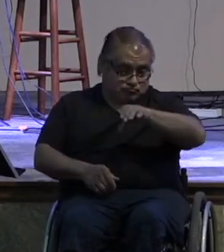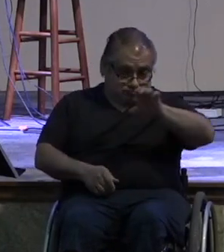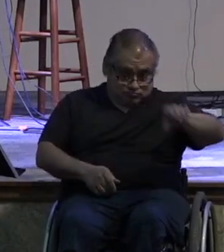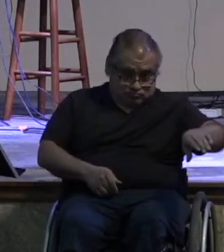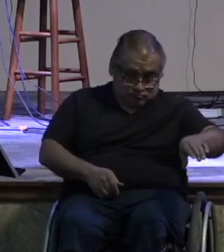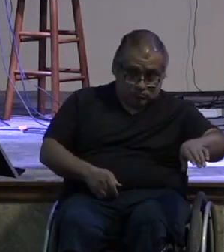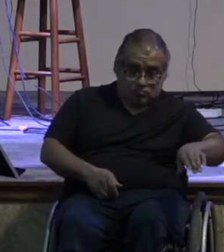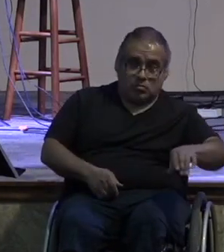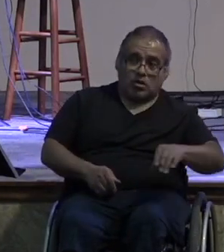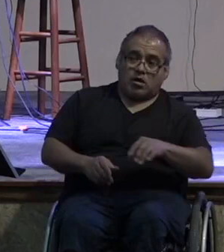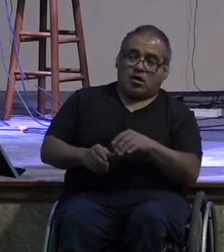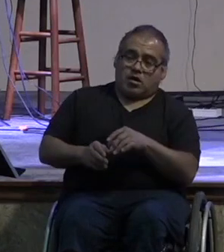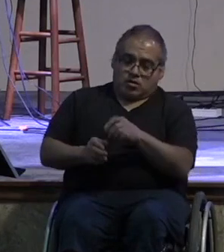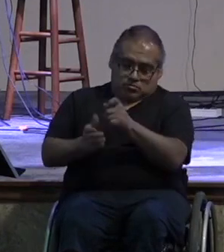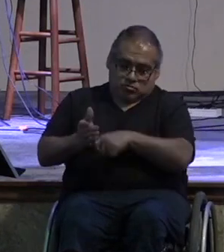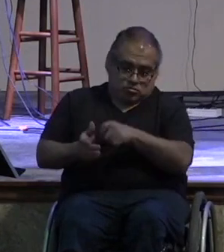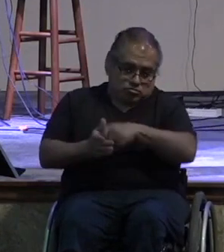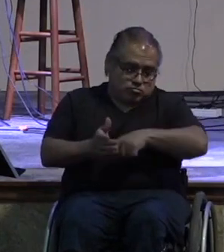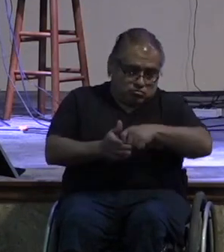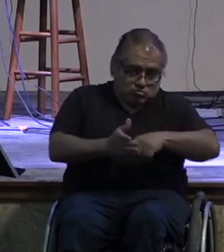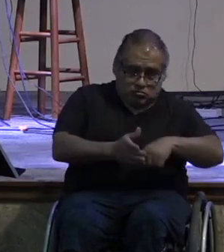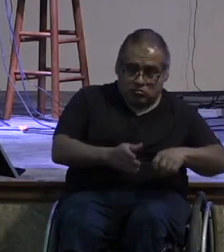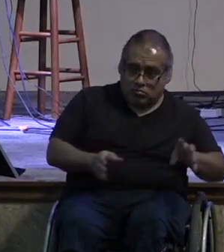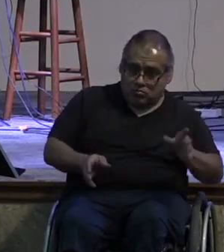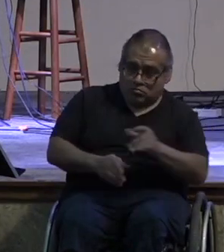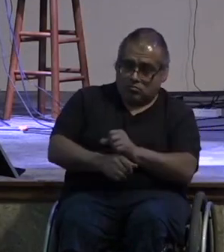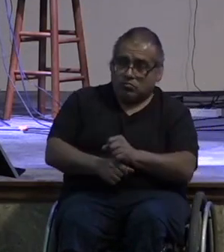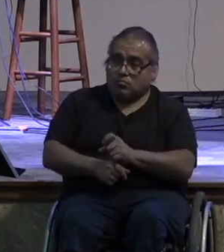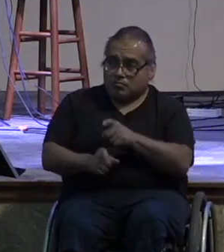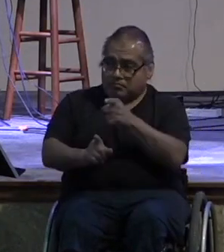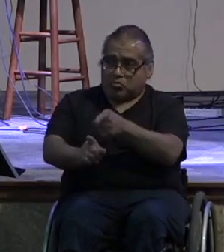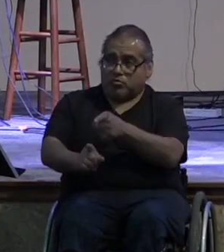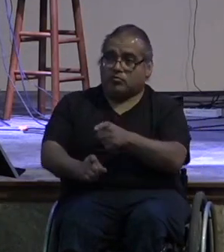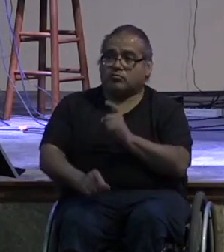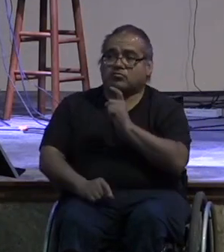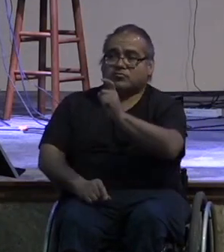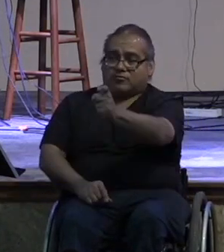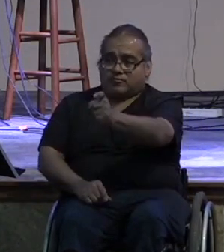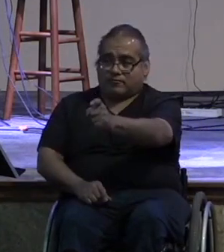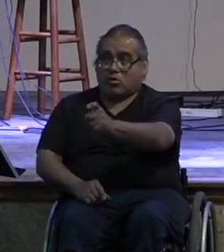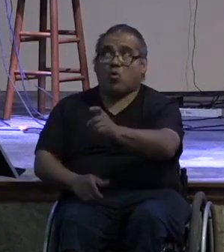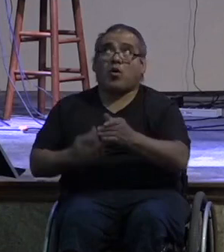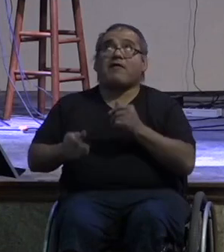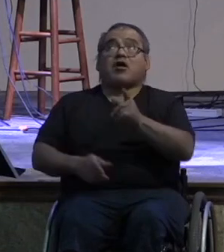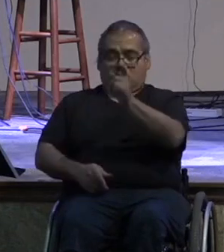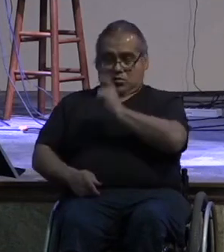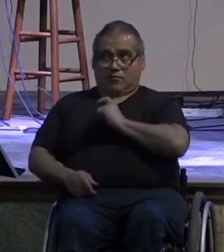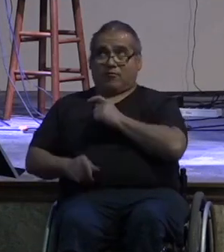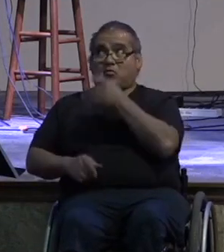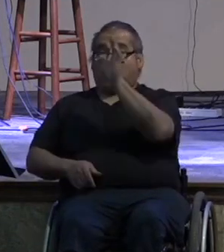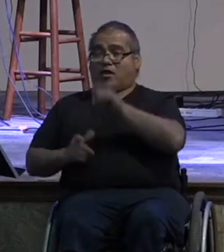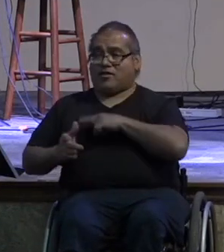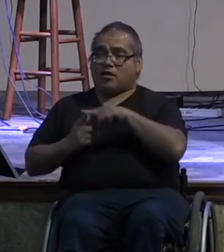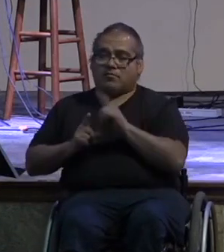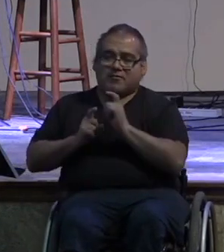for us to think about it's what god challenged me with and i'm going to pass it along to you because that's what we do so the